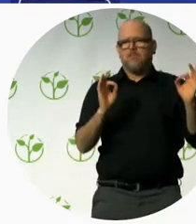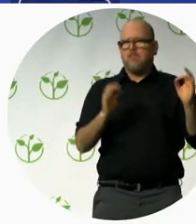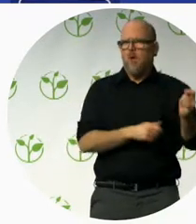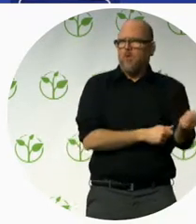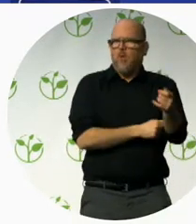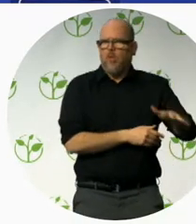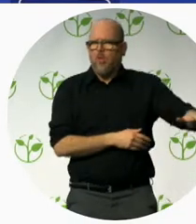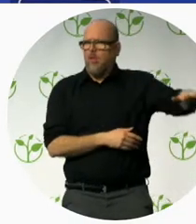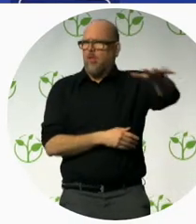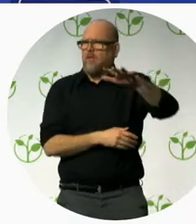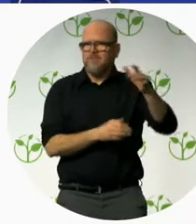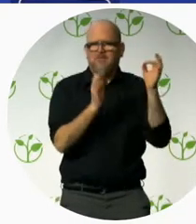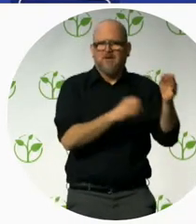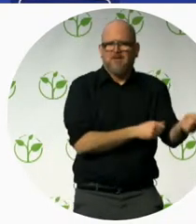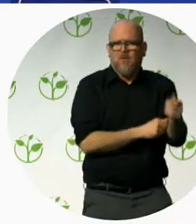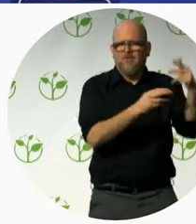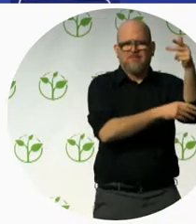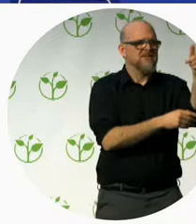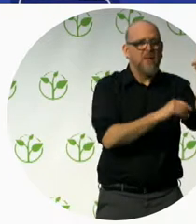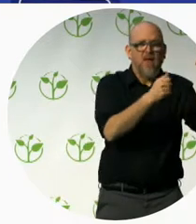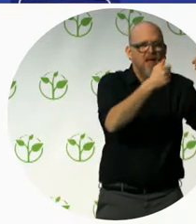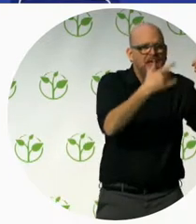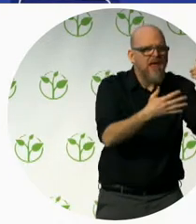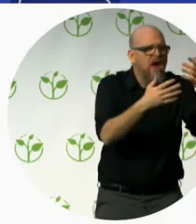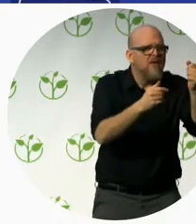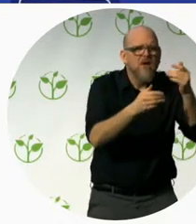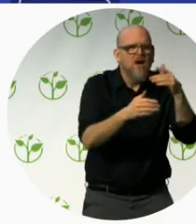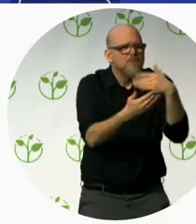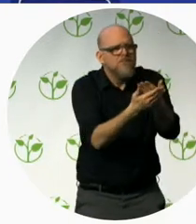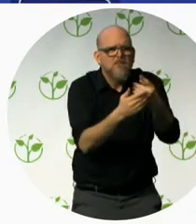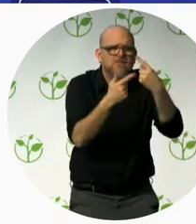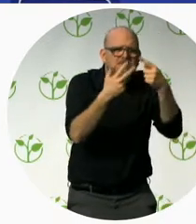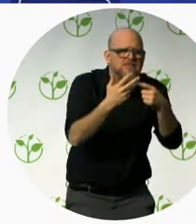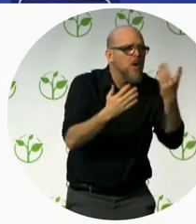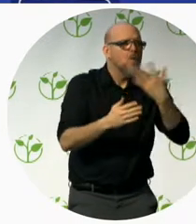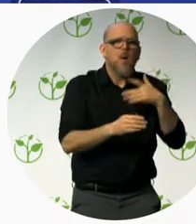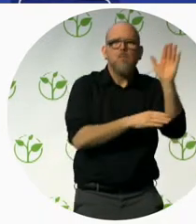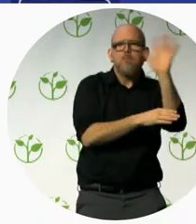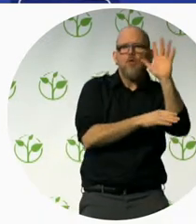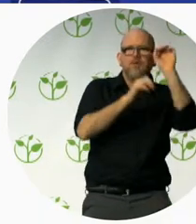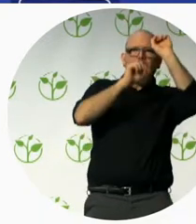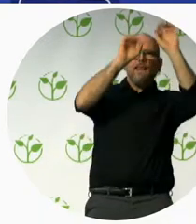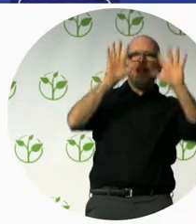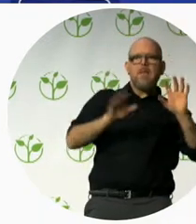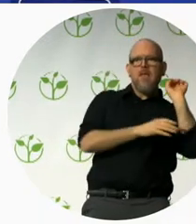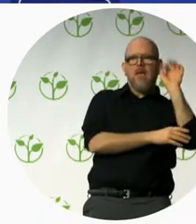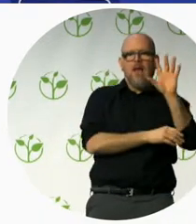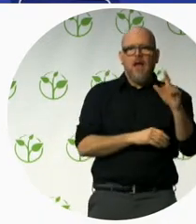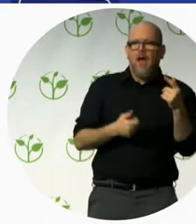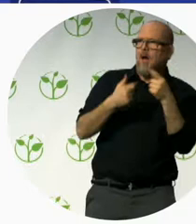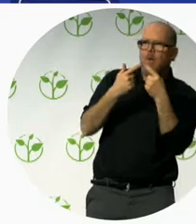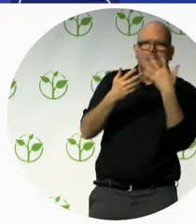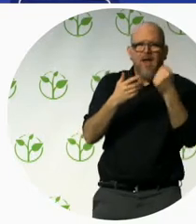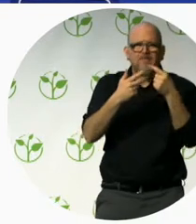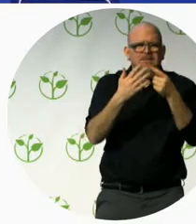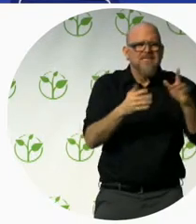if I want to go to a movie. But I couldn't find anything. What was the disabled room, and do you have a shaft for me to sit, and